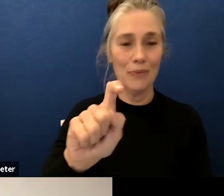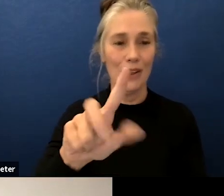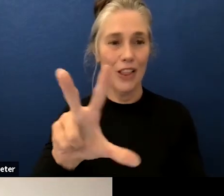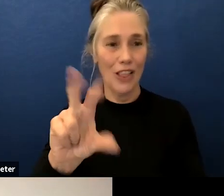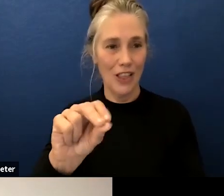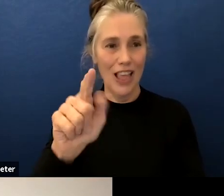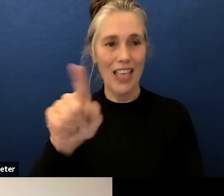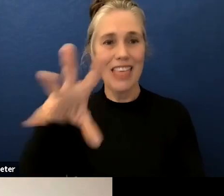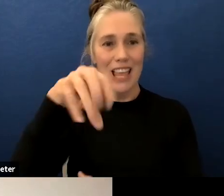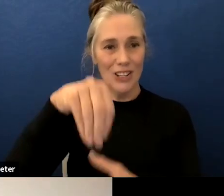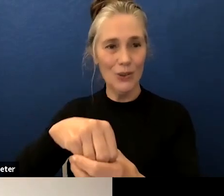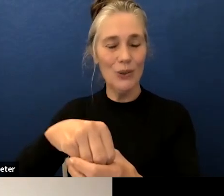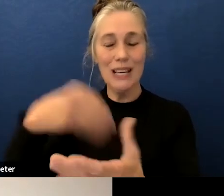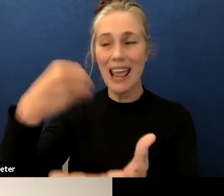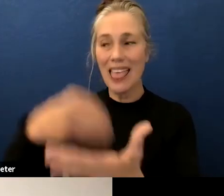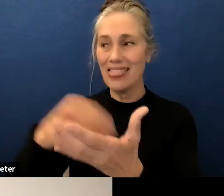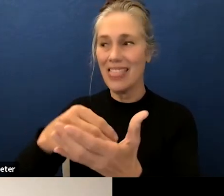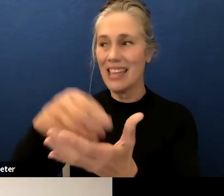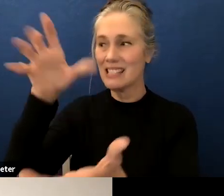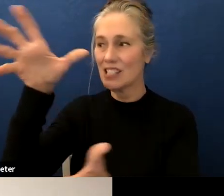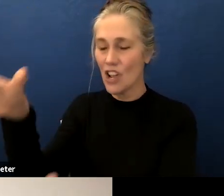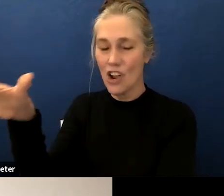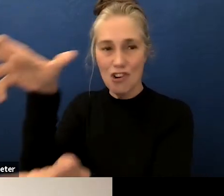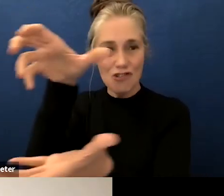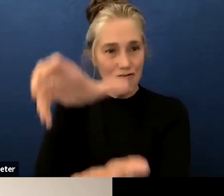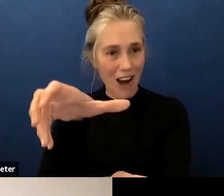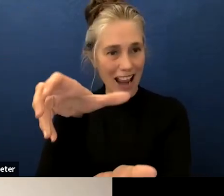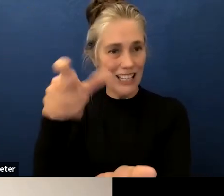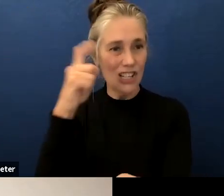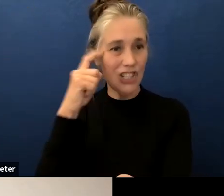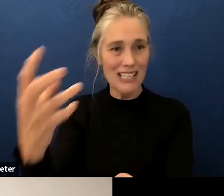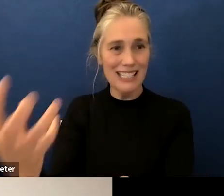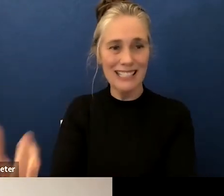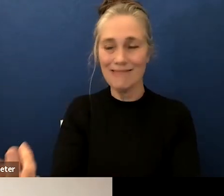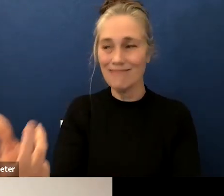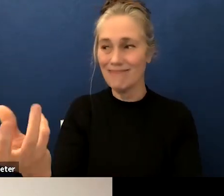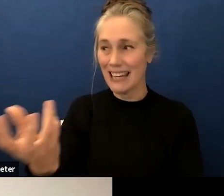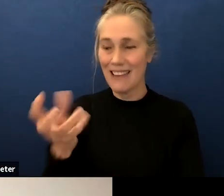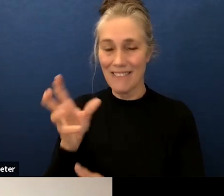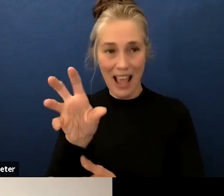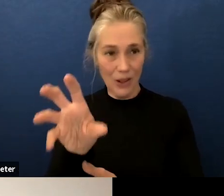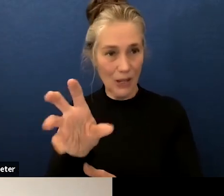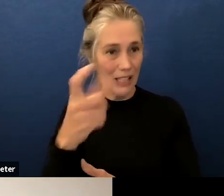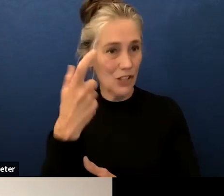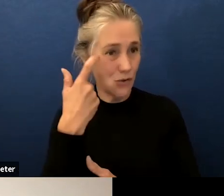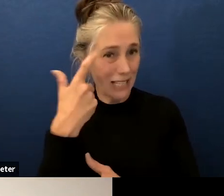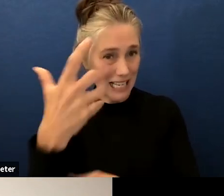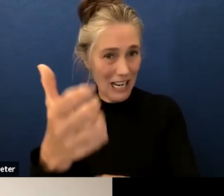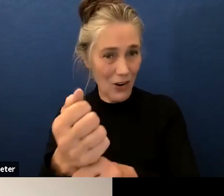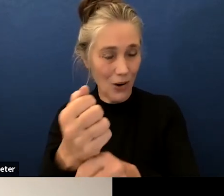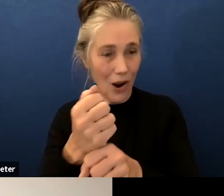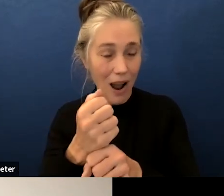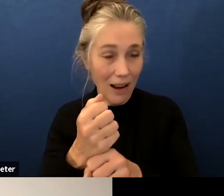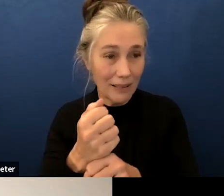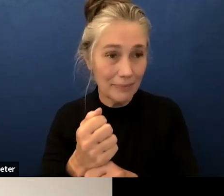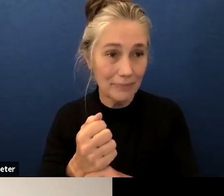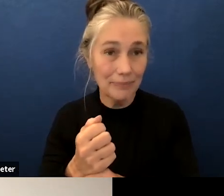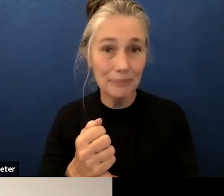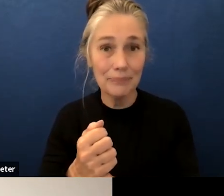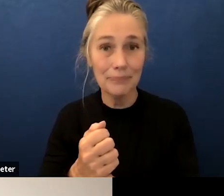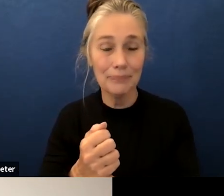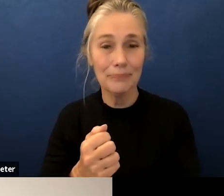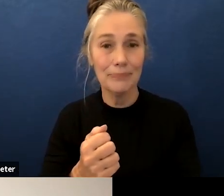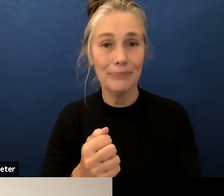grant so we just got our allocation recently so one thing uh so what's